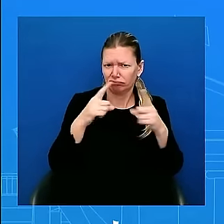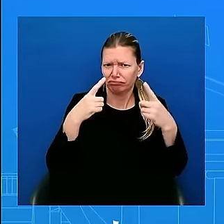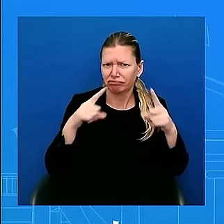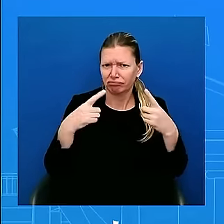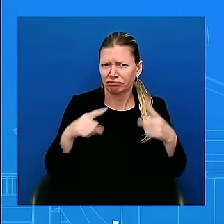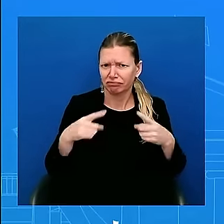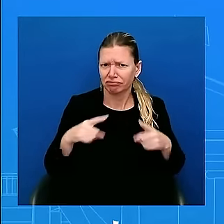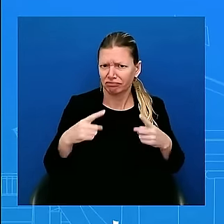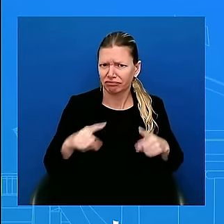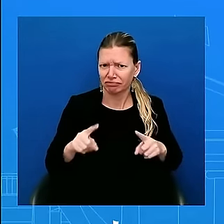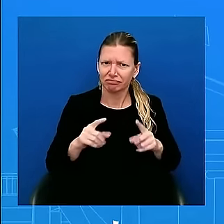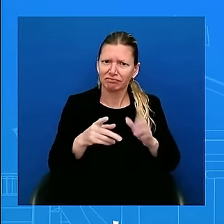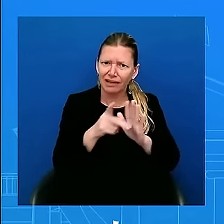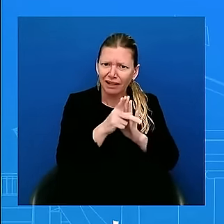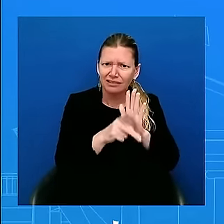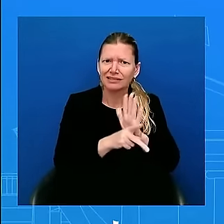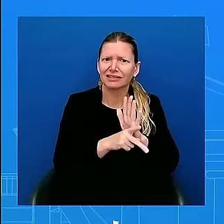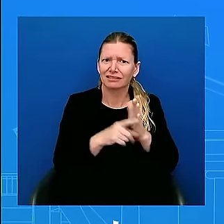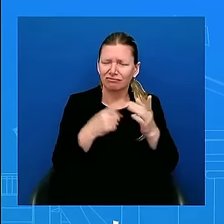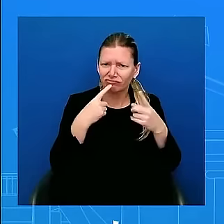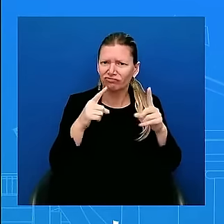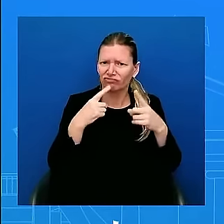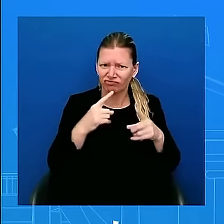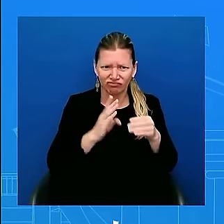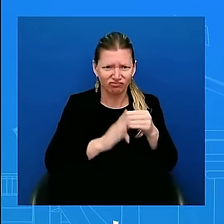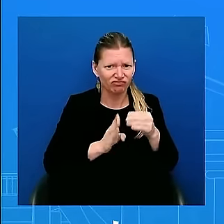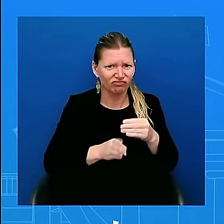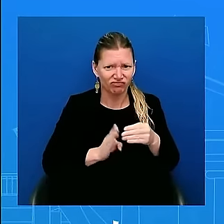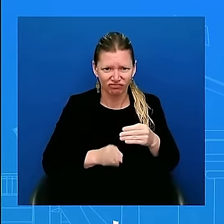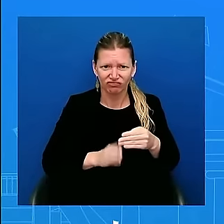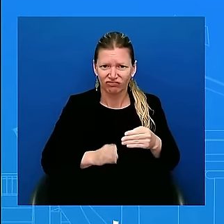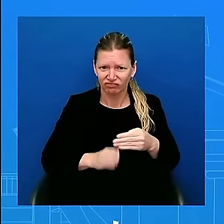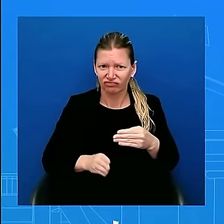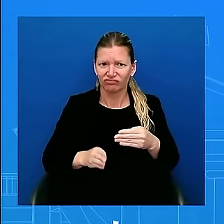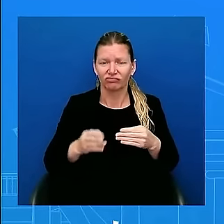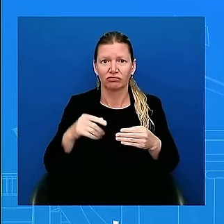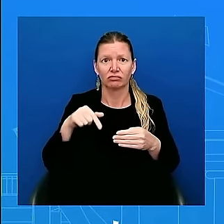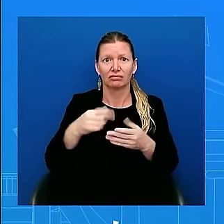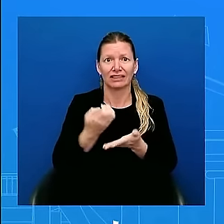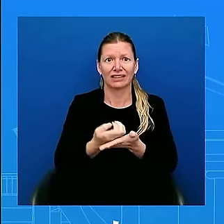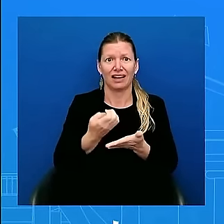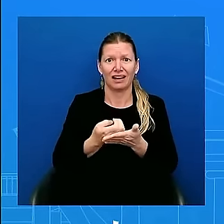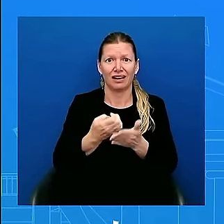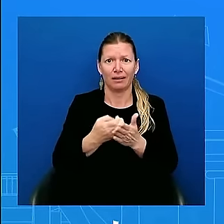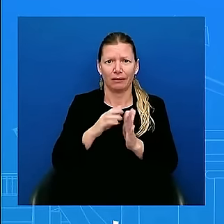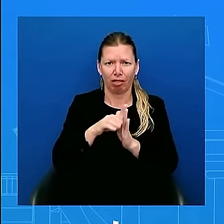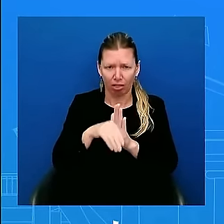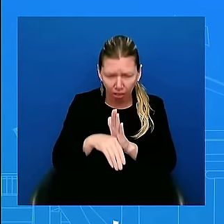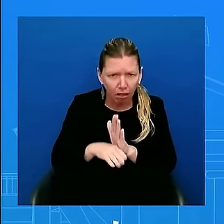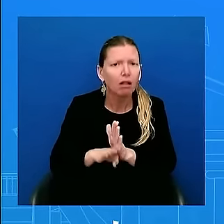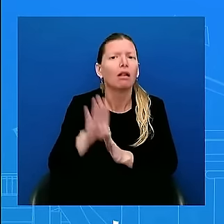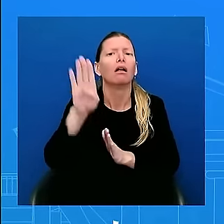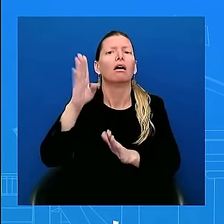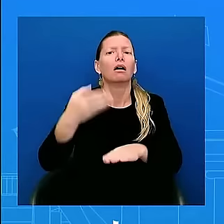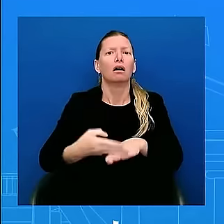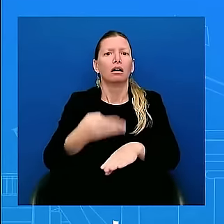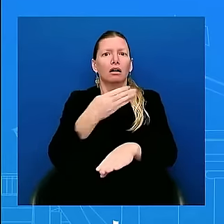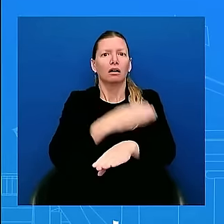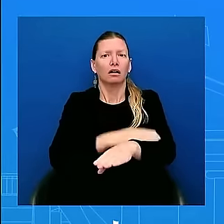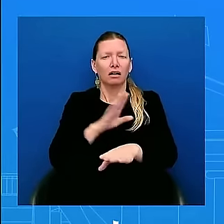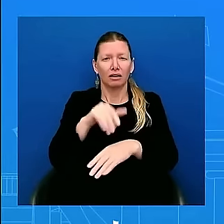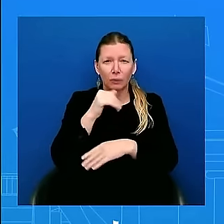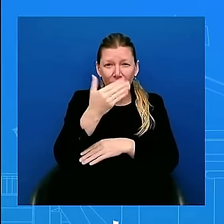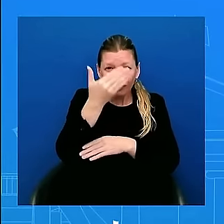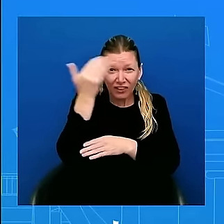to turn around the economy we have not to forget we should not forget what happened when the president of vice vice president stepped into the vice stepped